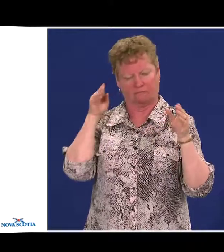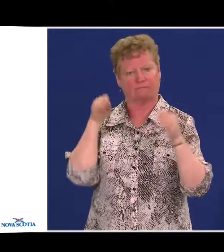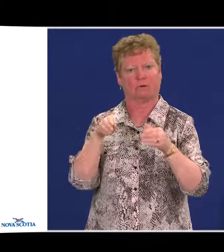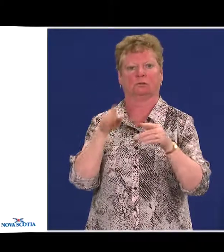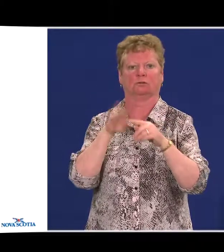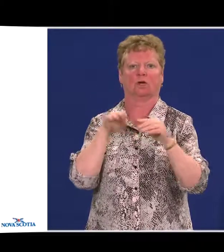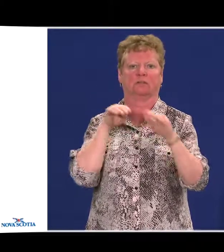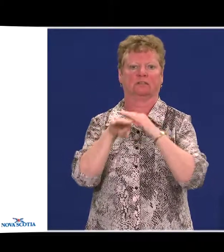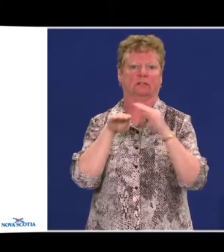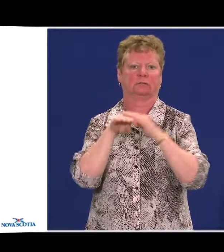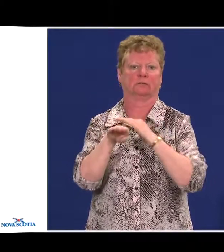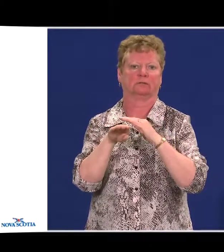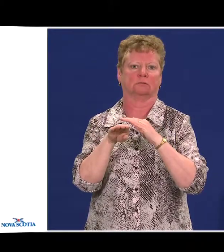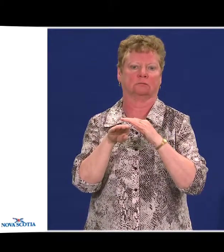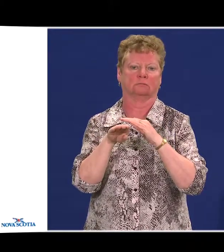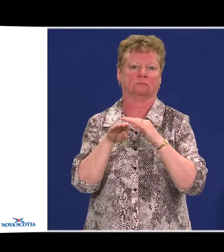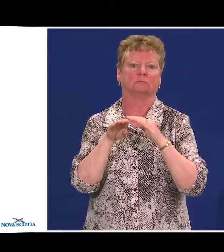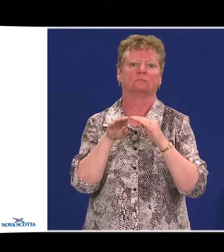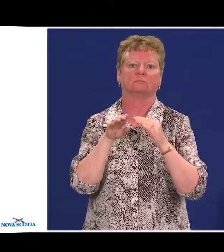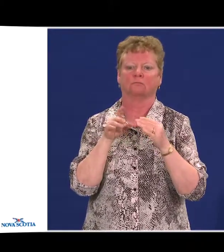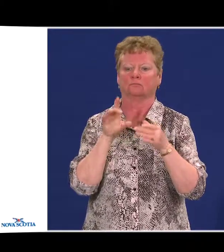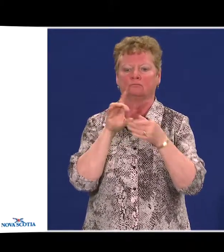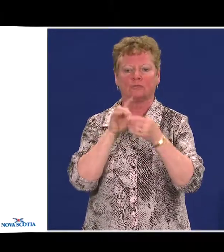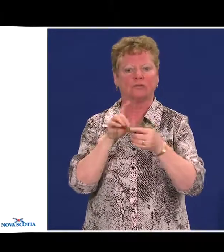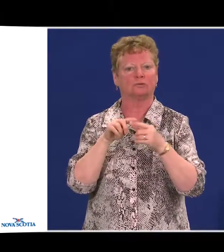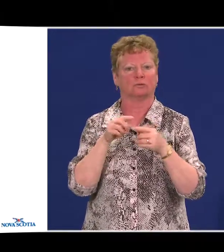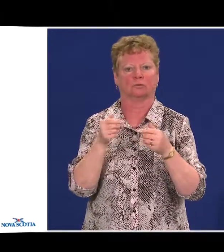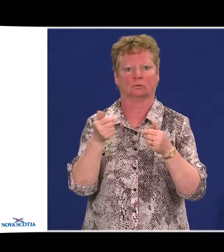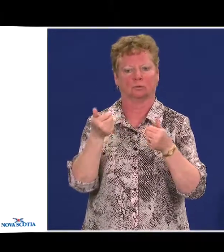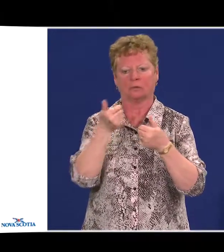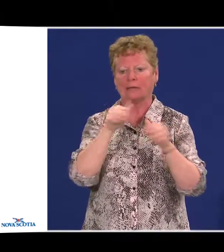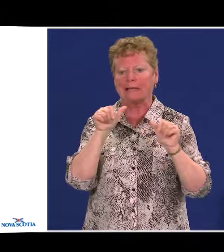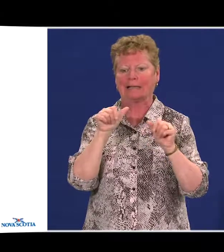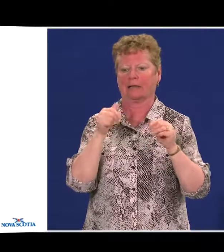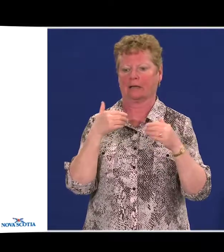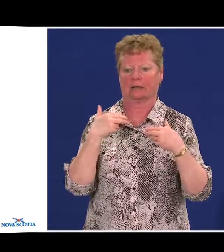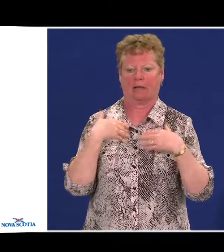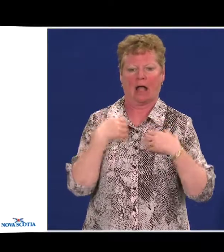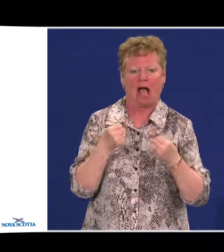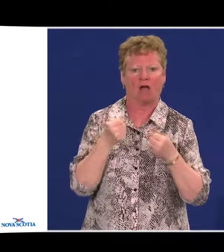of accessibility as it applies to all forms of health services.